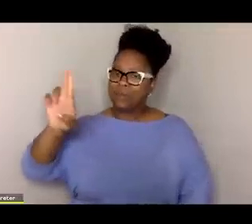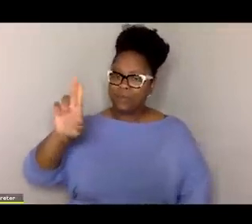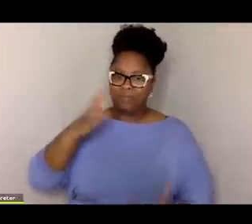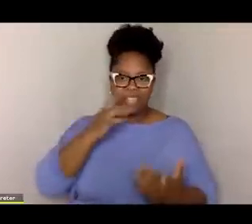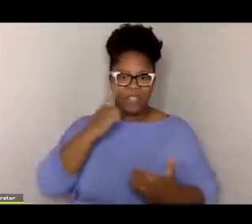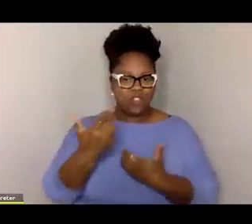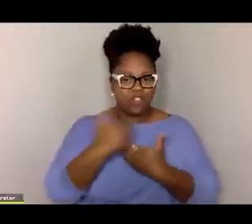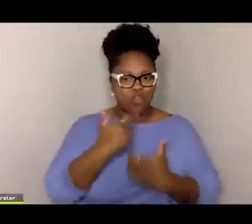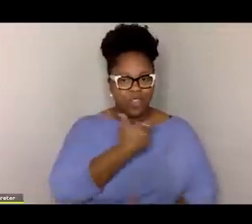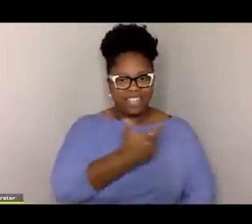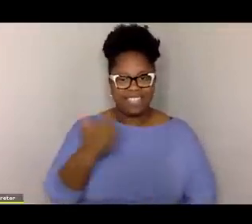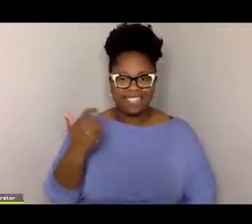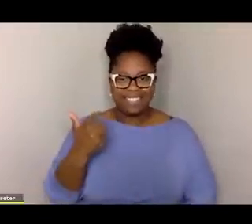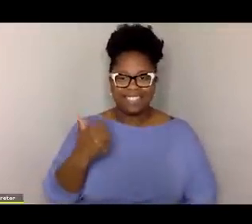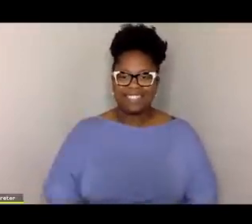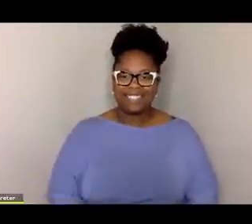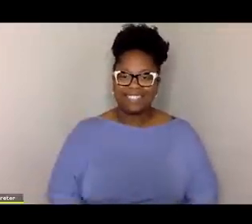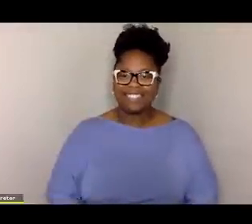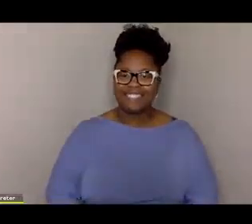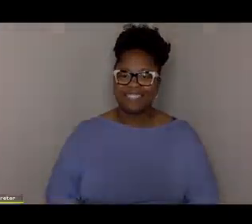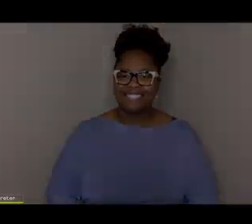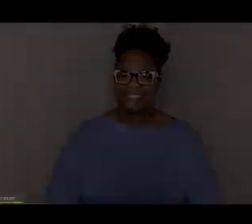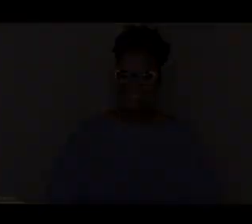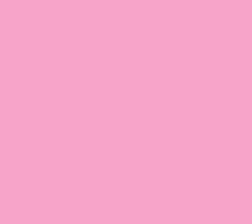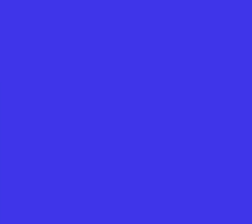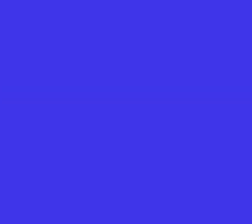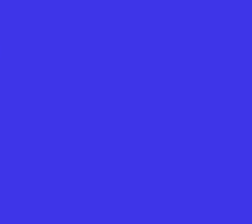Southwest EDU for joining us.